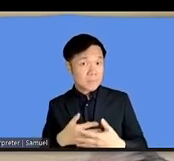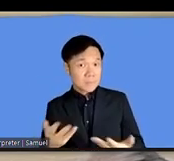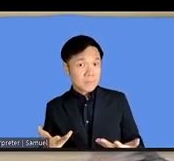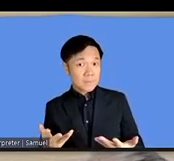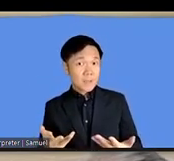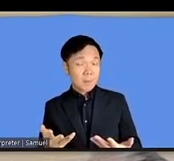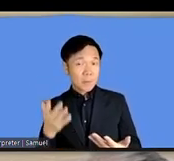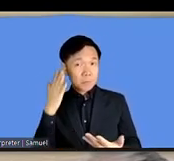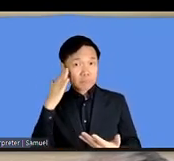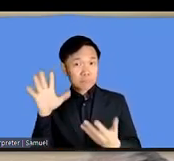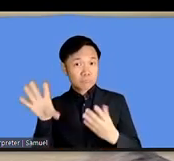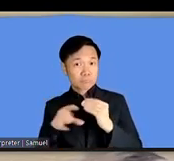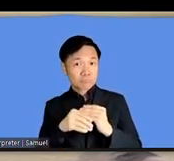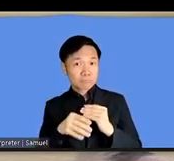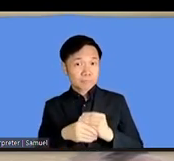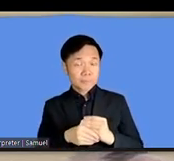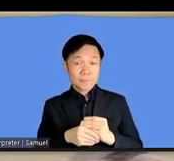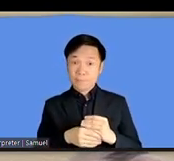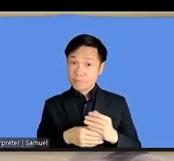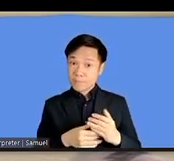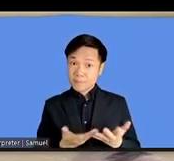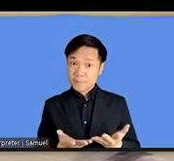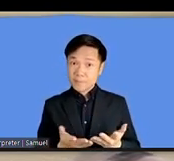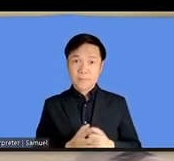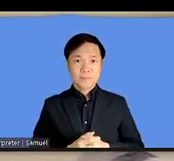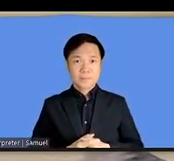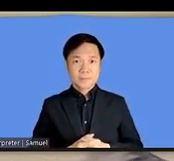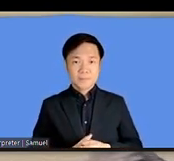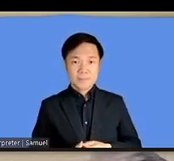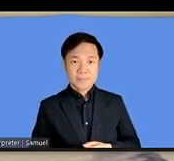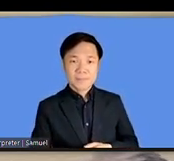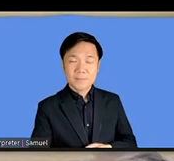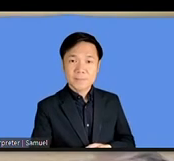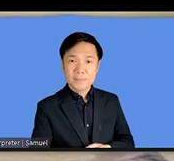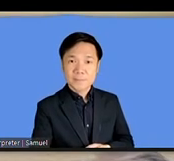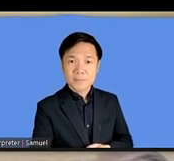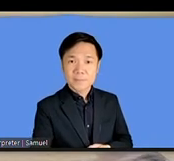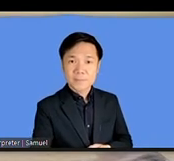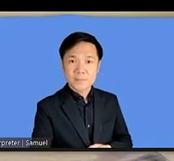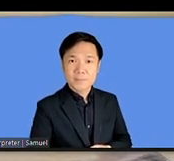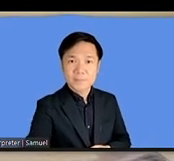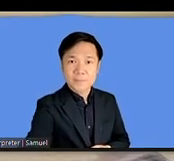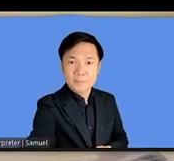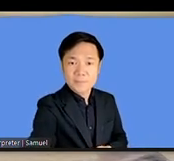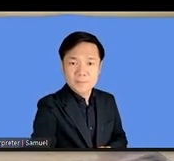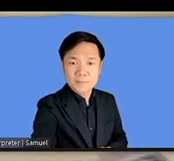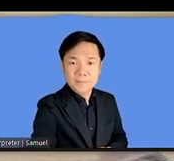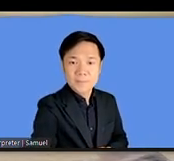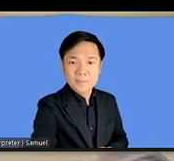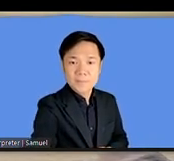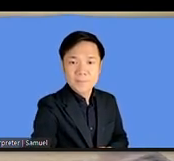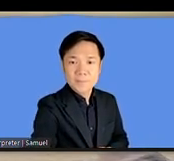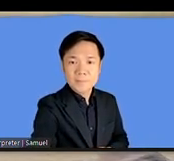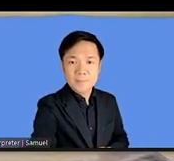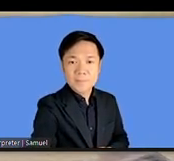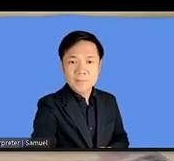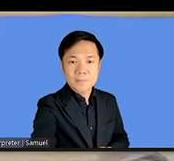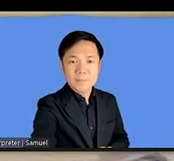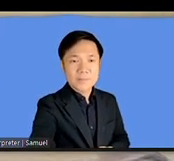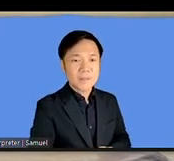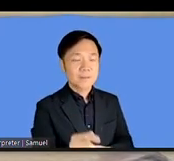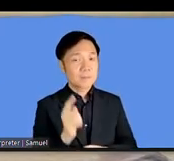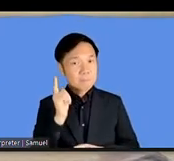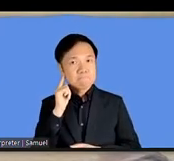here i think we are all listening